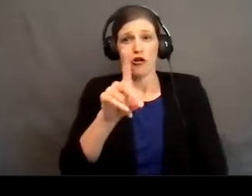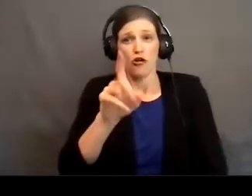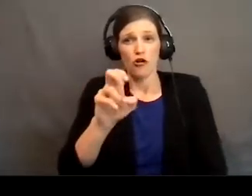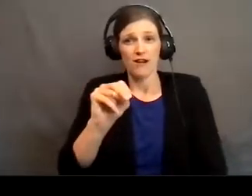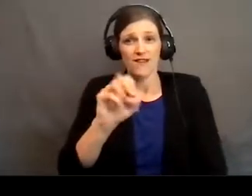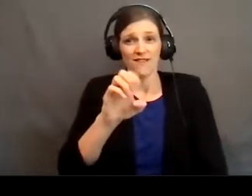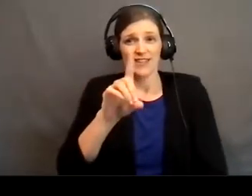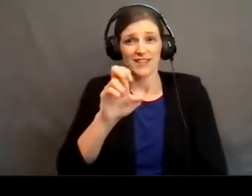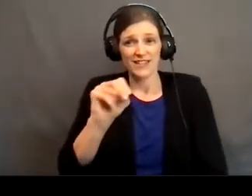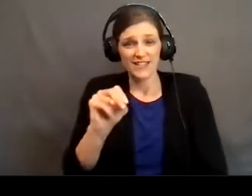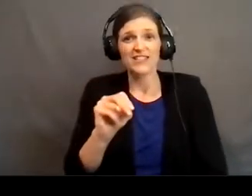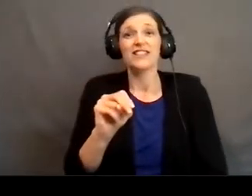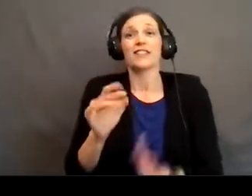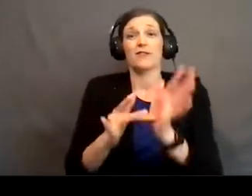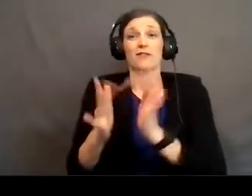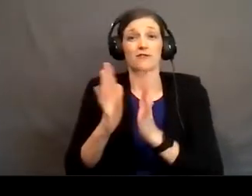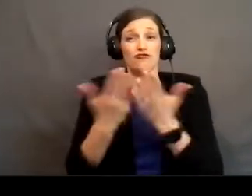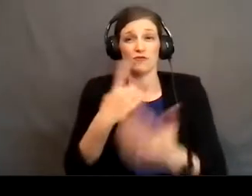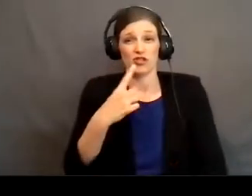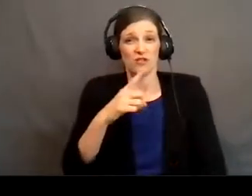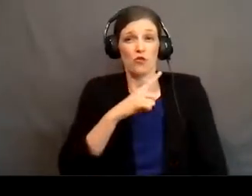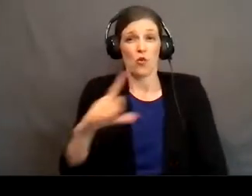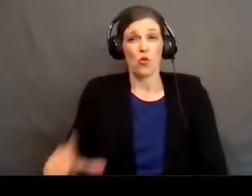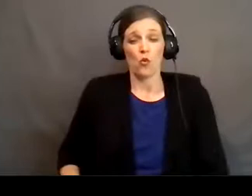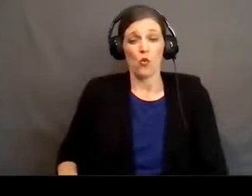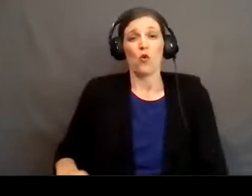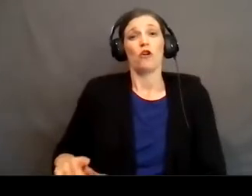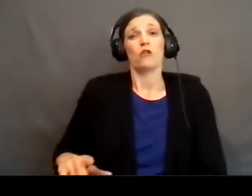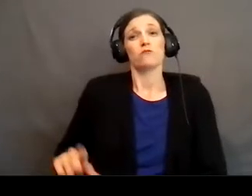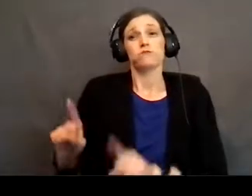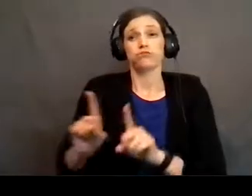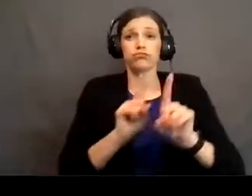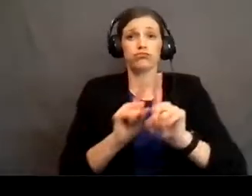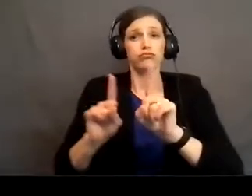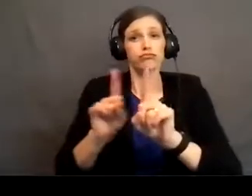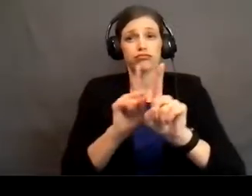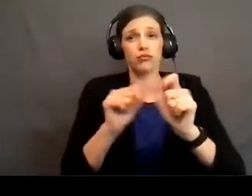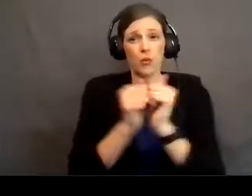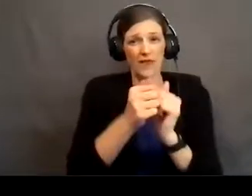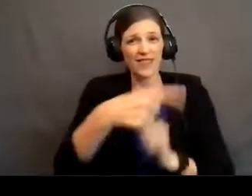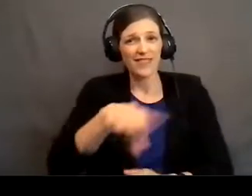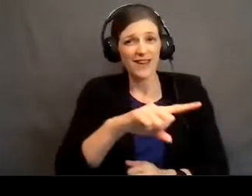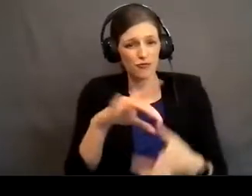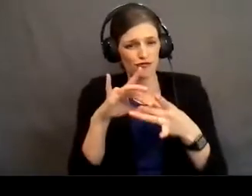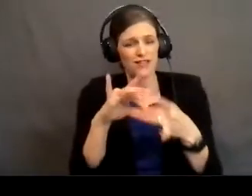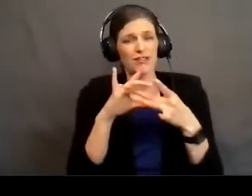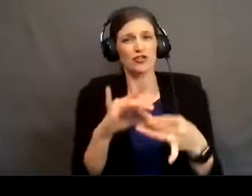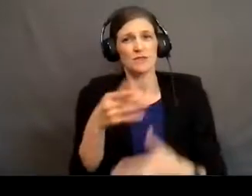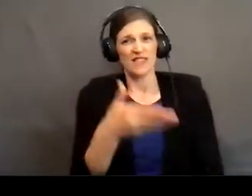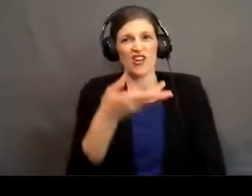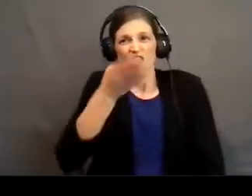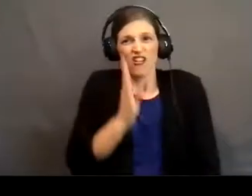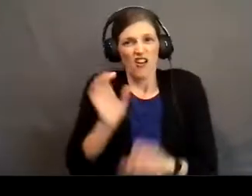says that the Lord was walking in the garden with them. There was that relationship there. God could show Himself